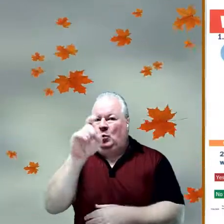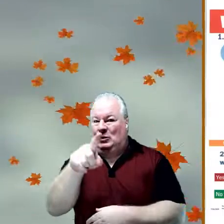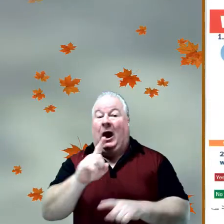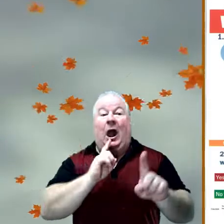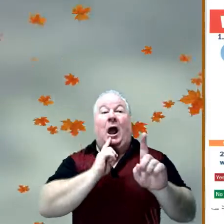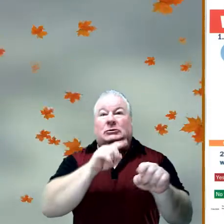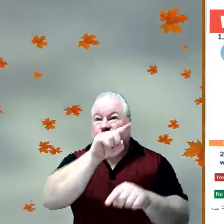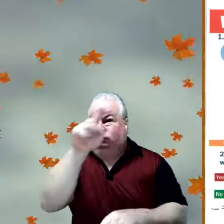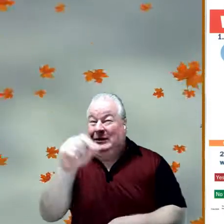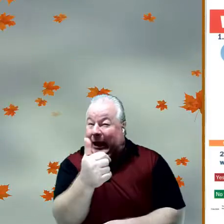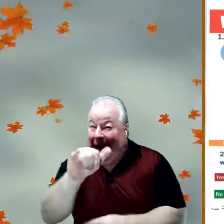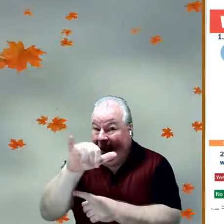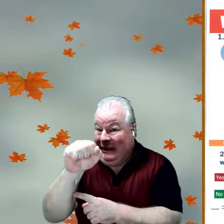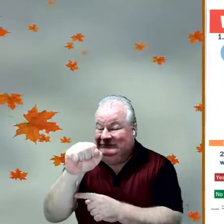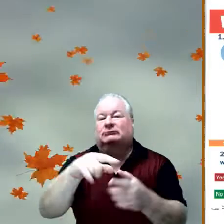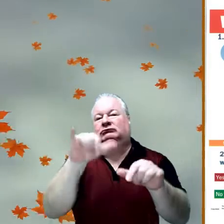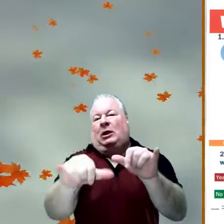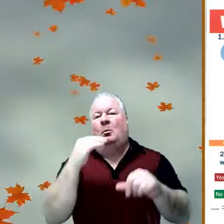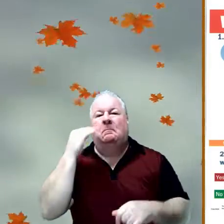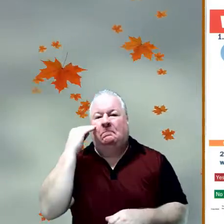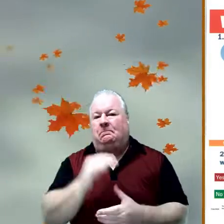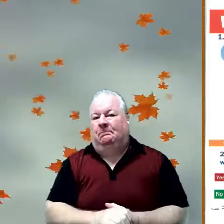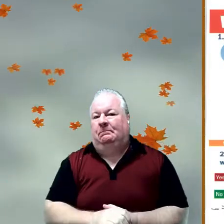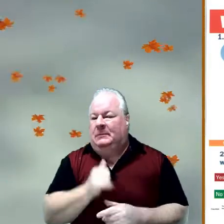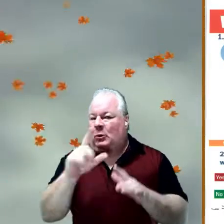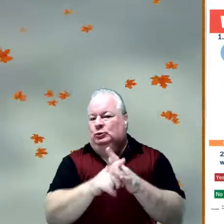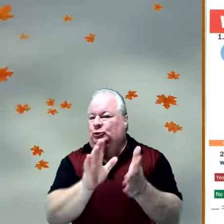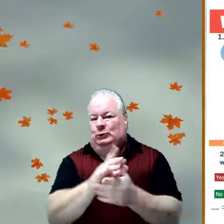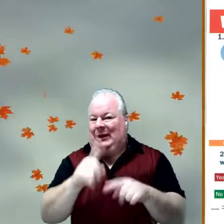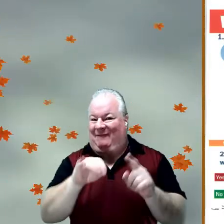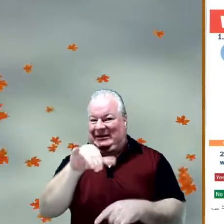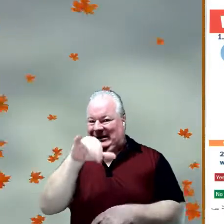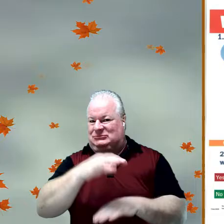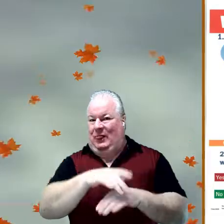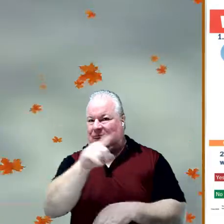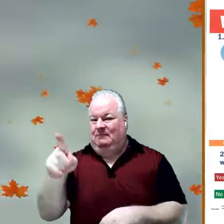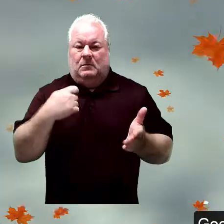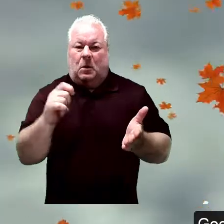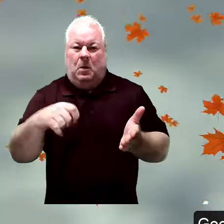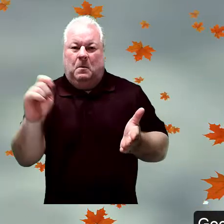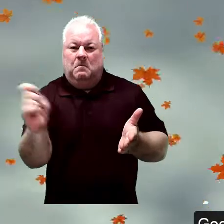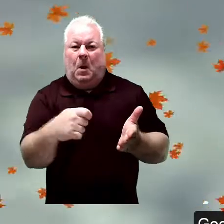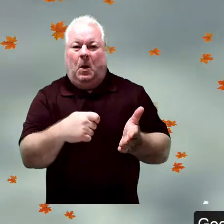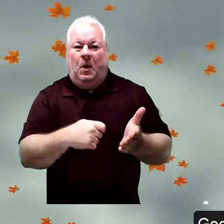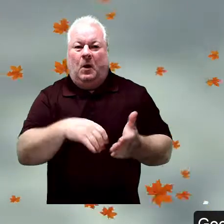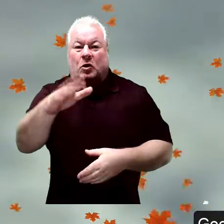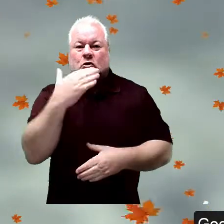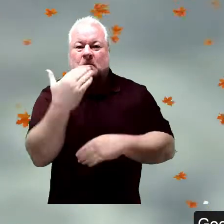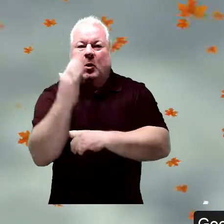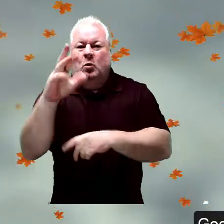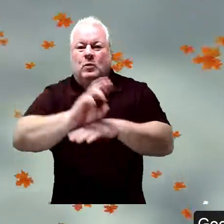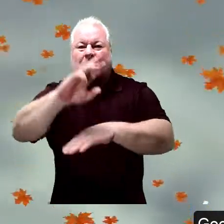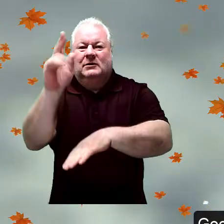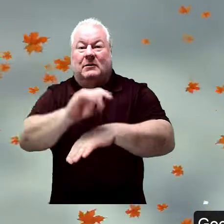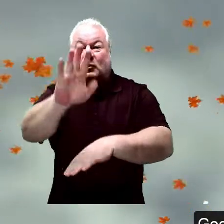New questions to answer before you come to school. Yes to any of these questions means you please stay home. Good